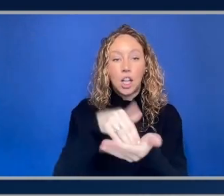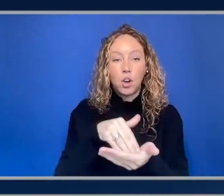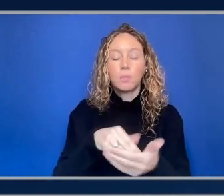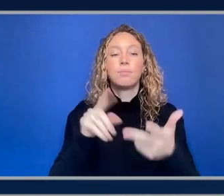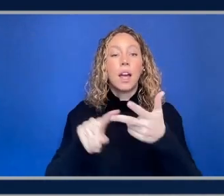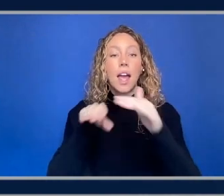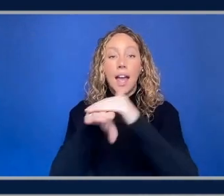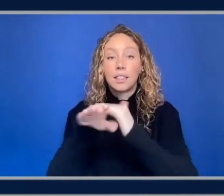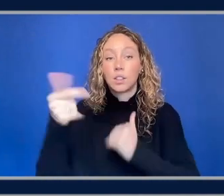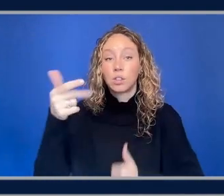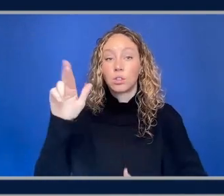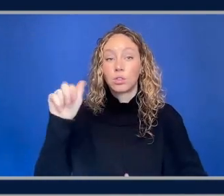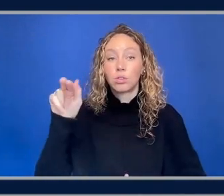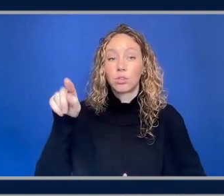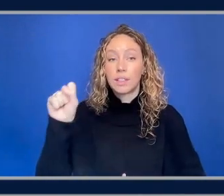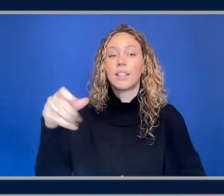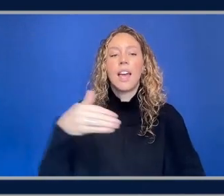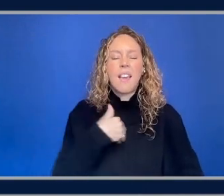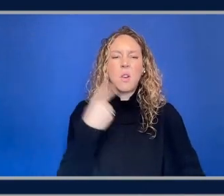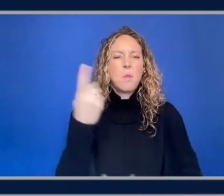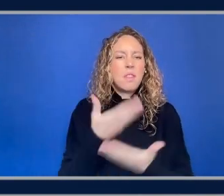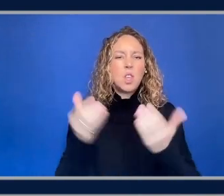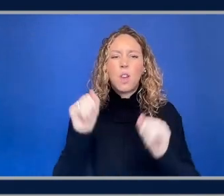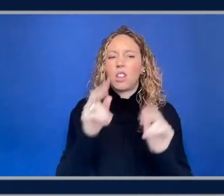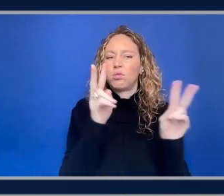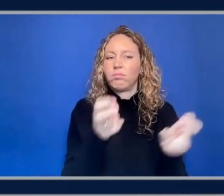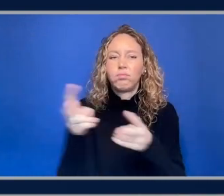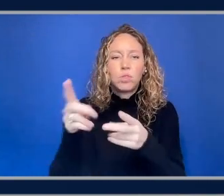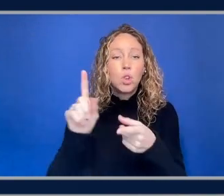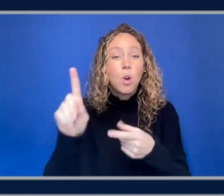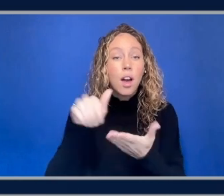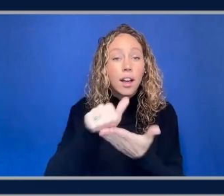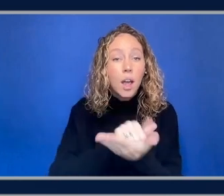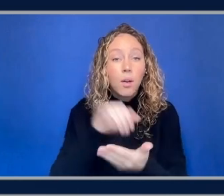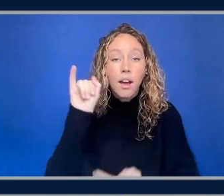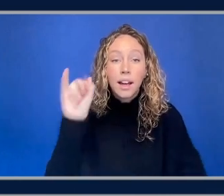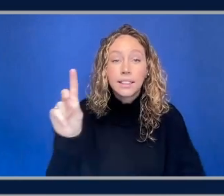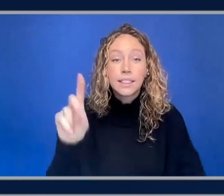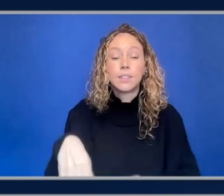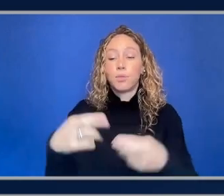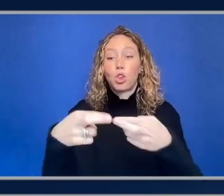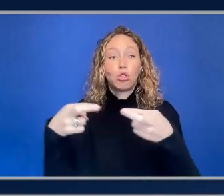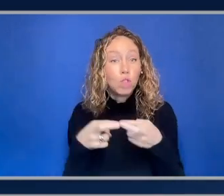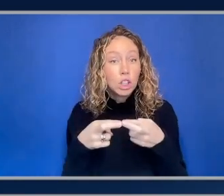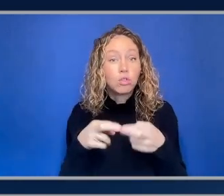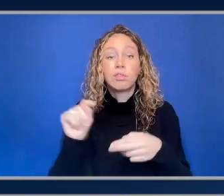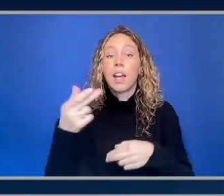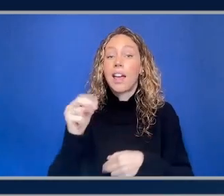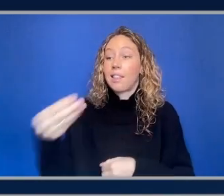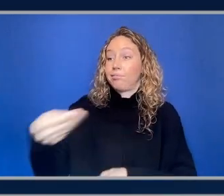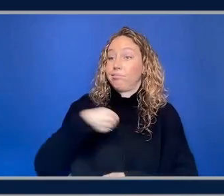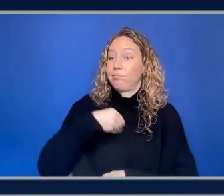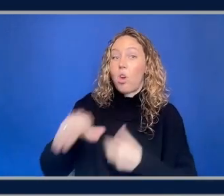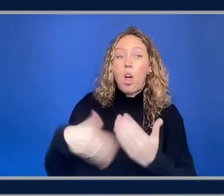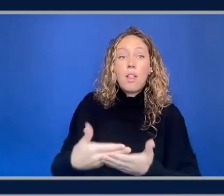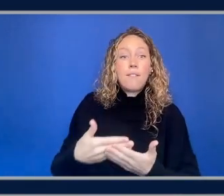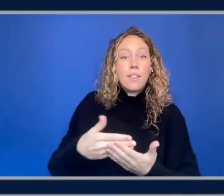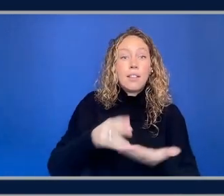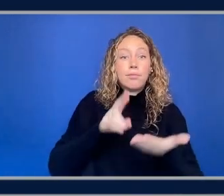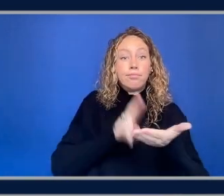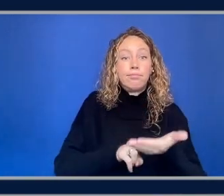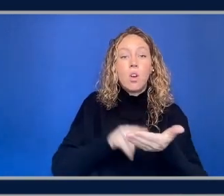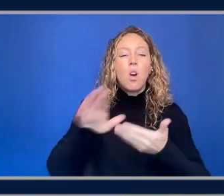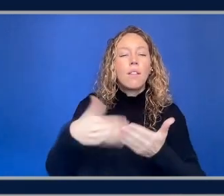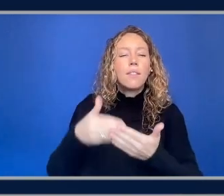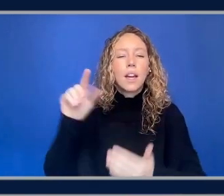for you that you can just plug in your account id and region um and then basically pass us the credentials token object that